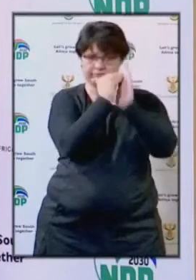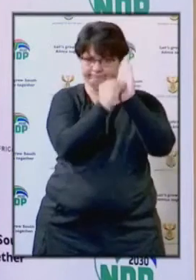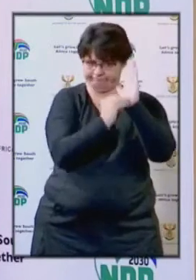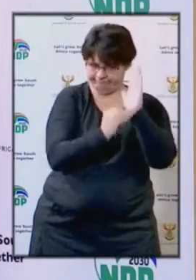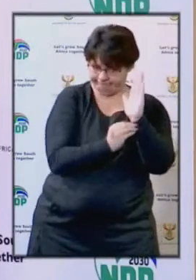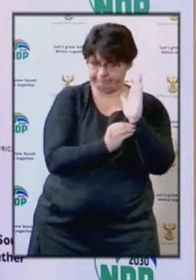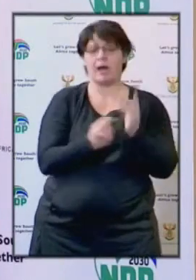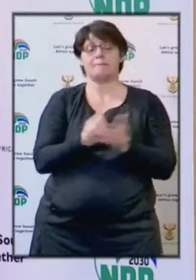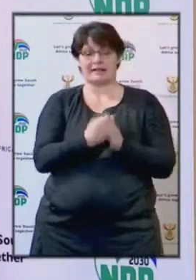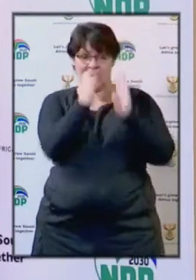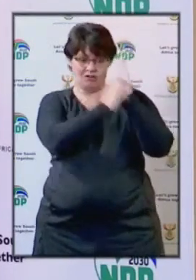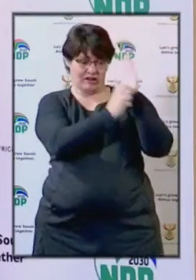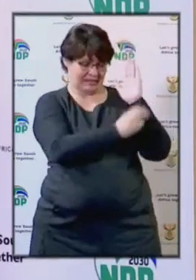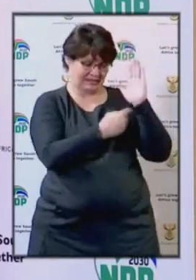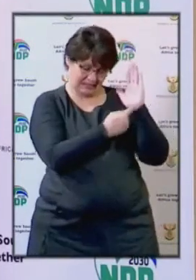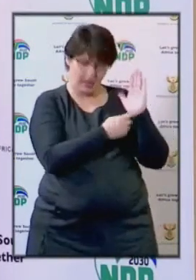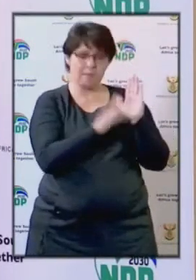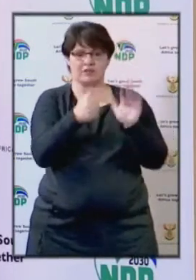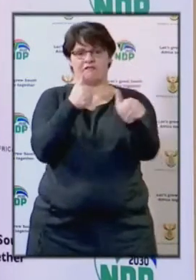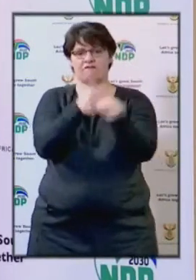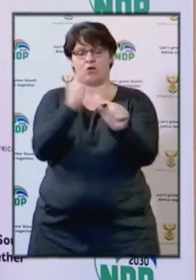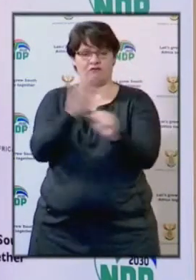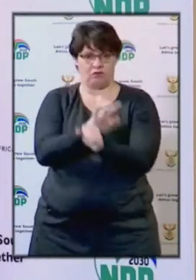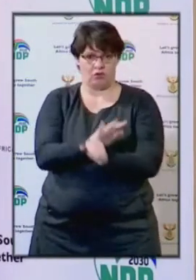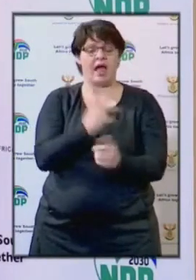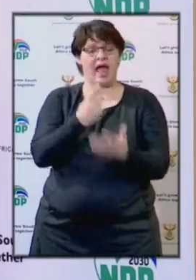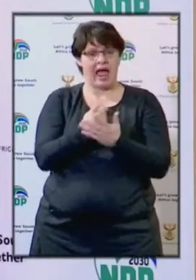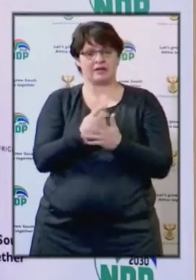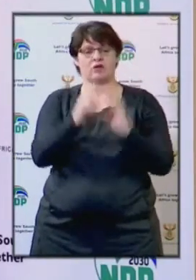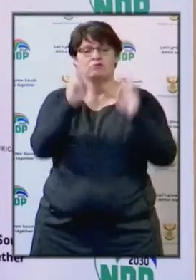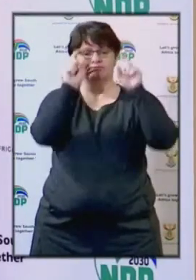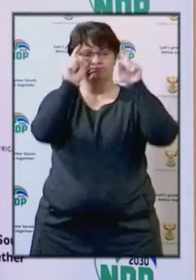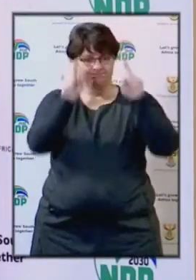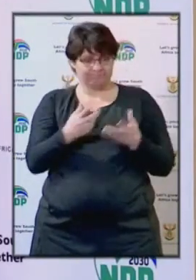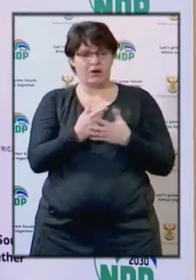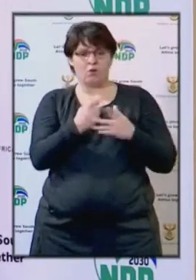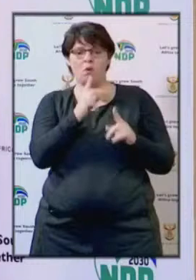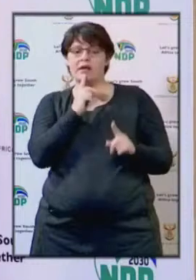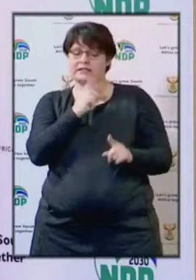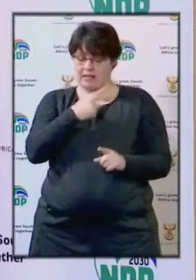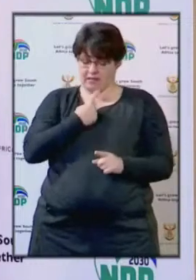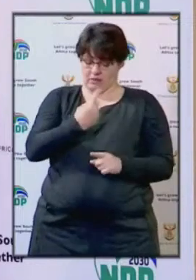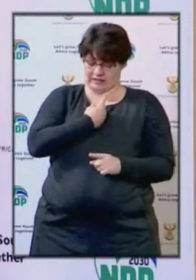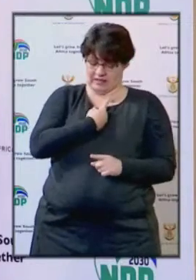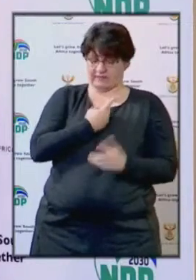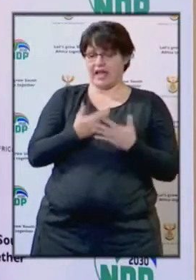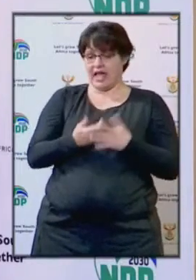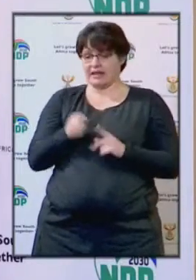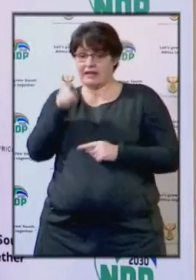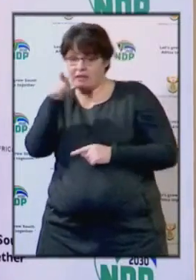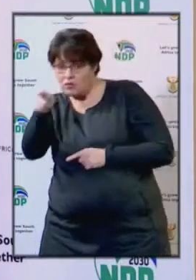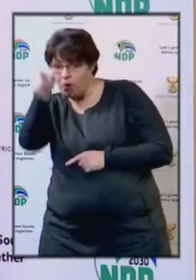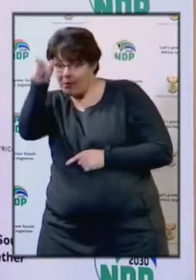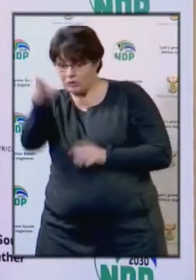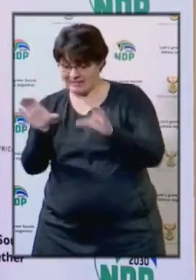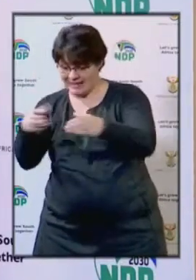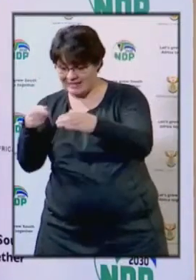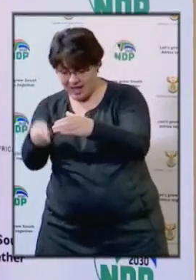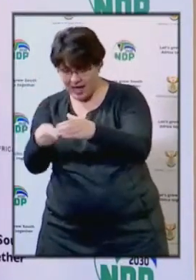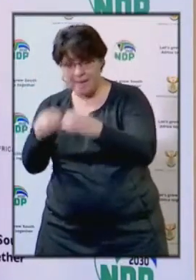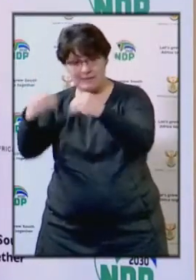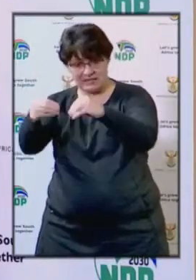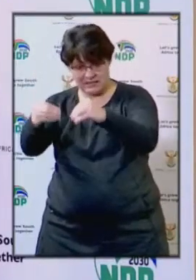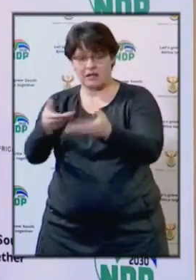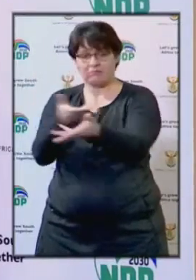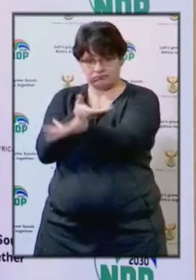what we are saying in terms of the guidelines that we will be issuing and the protocols that we have agreed between ourselves and you as a sector. So